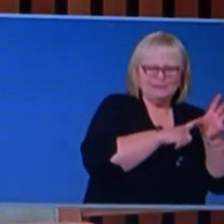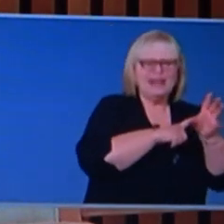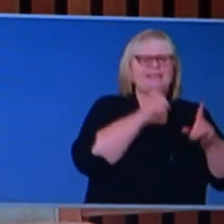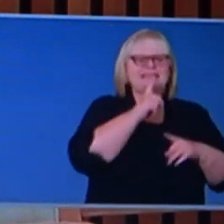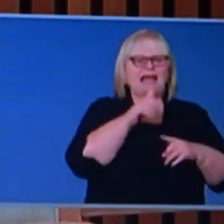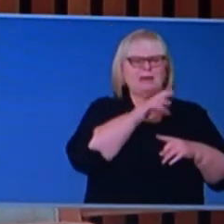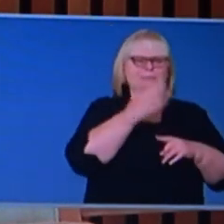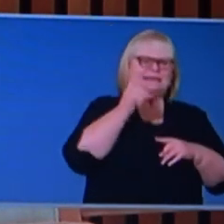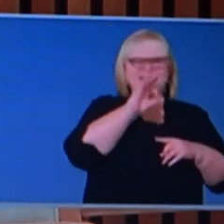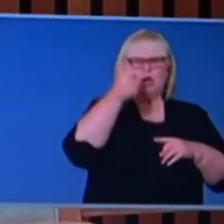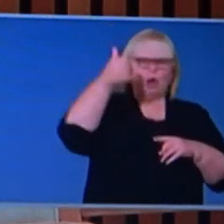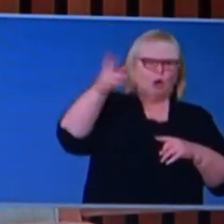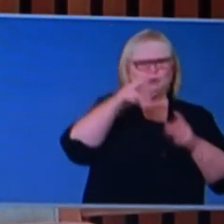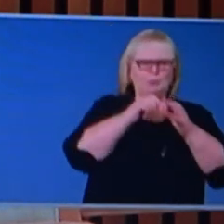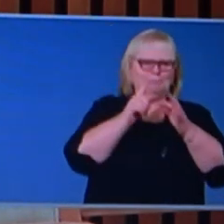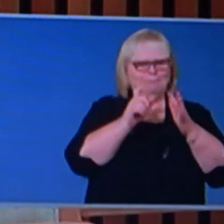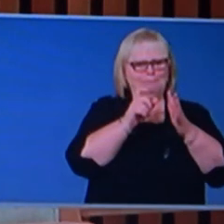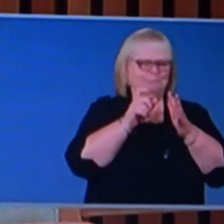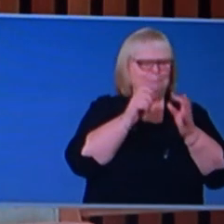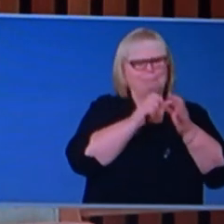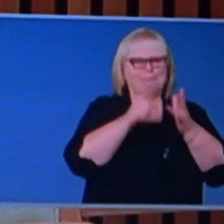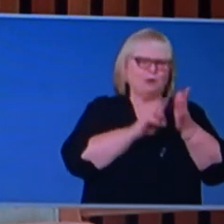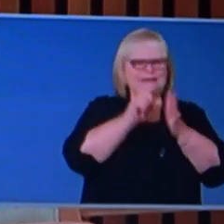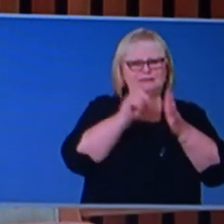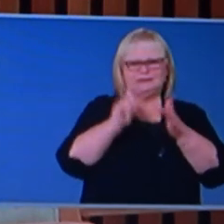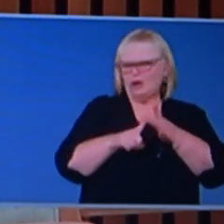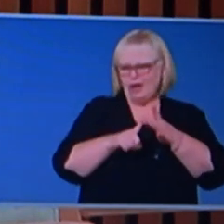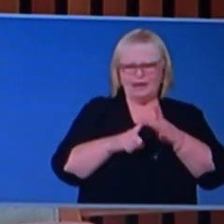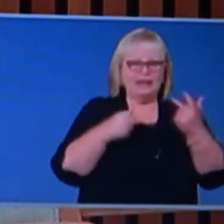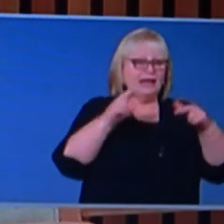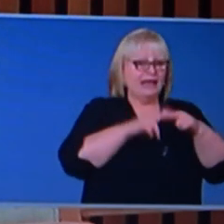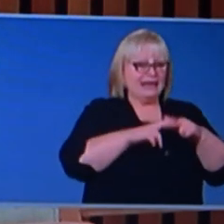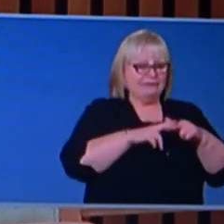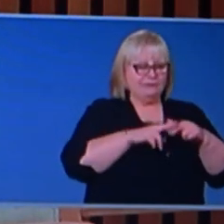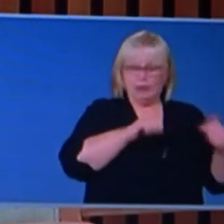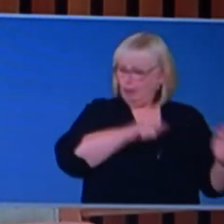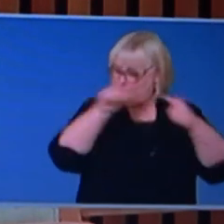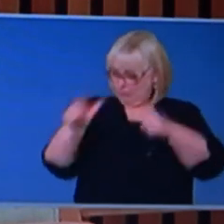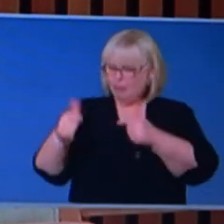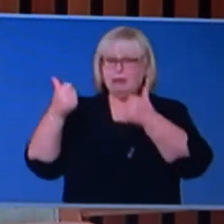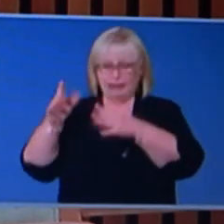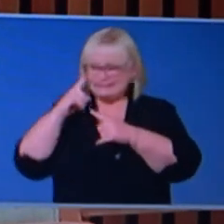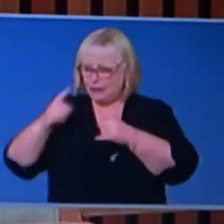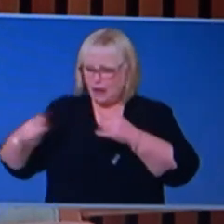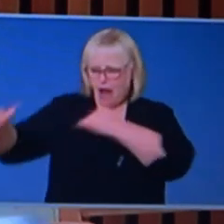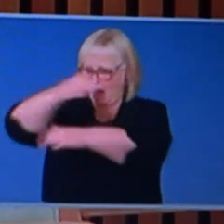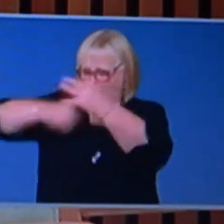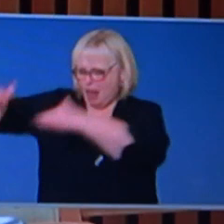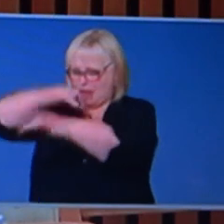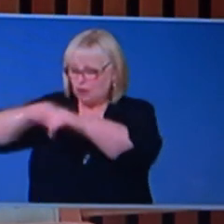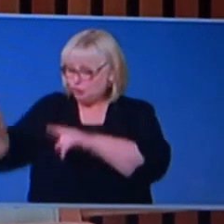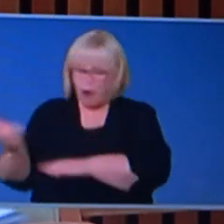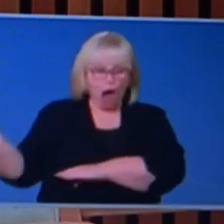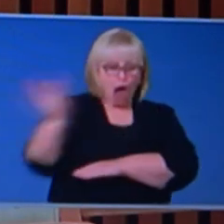What is your expectation of the community if they head down to the beach and see that it's really busy? Are they supposed to go home? What is going to be put in place for